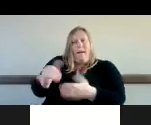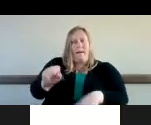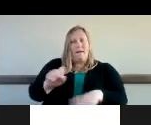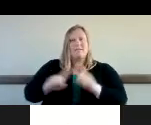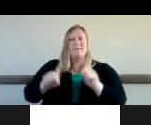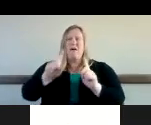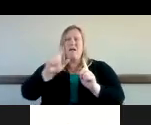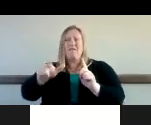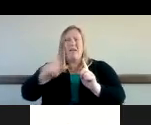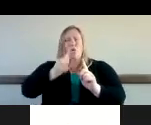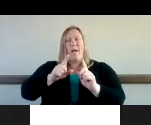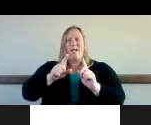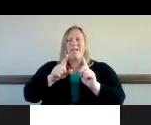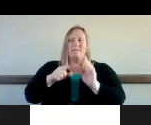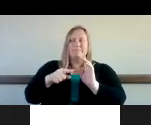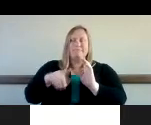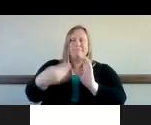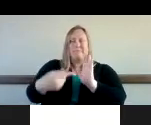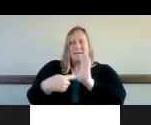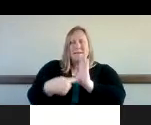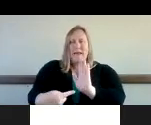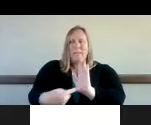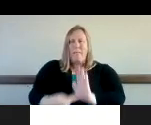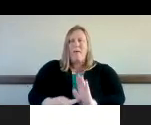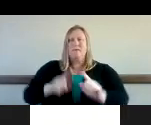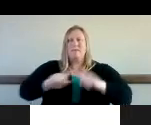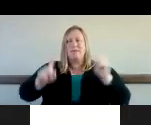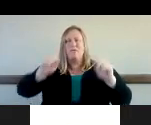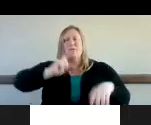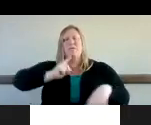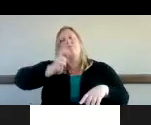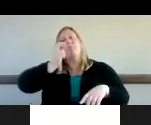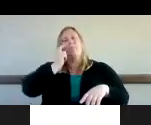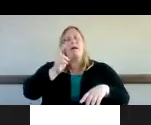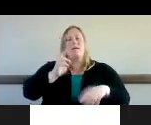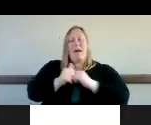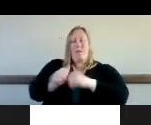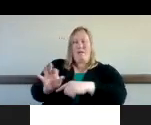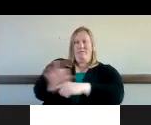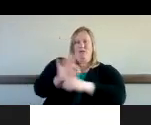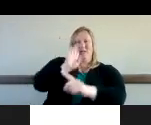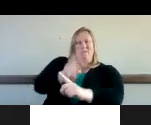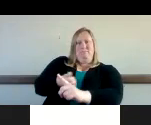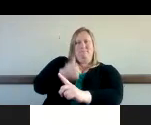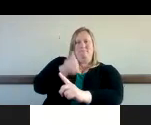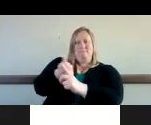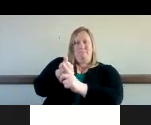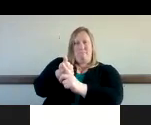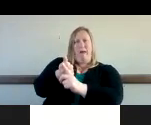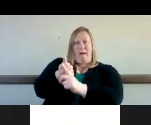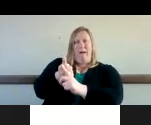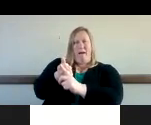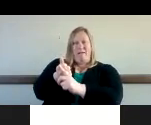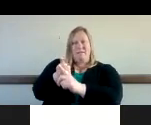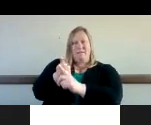of you know how deafblindness and functional um impact and those all kind of tie together so i hope